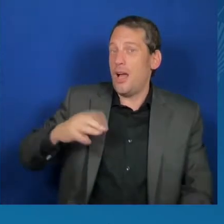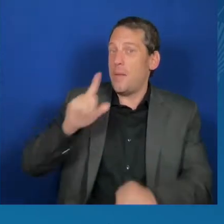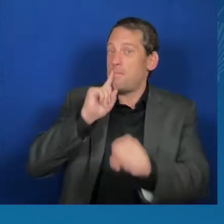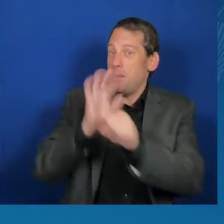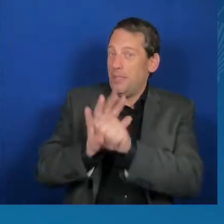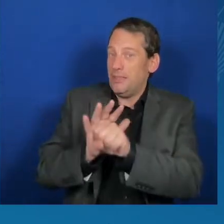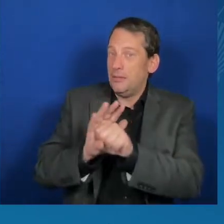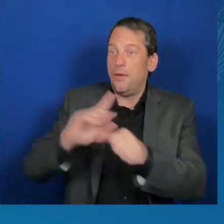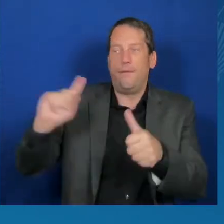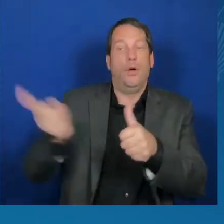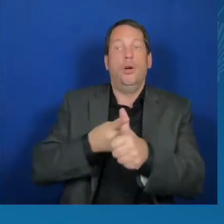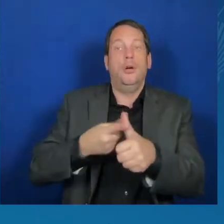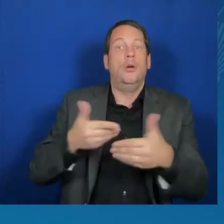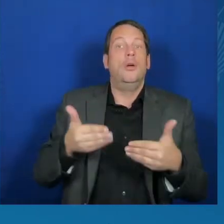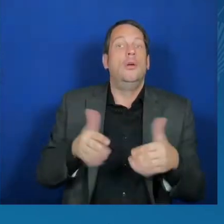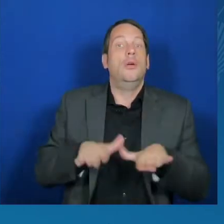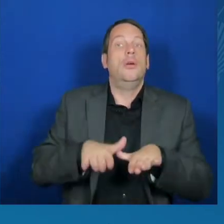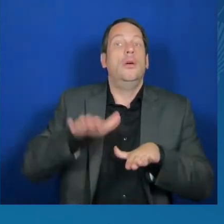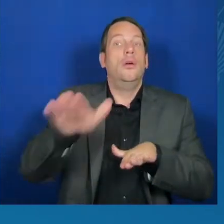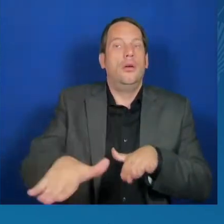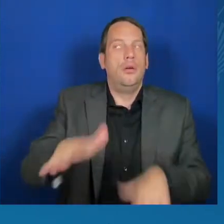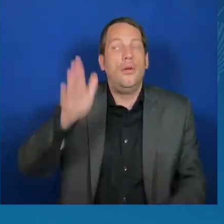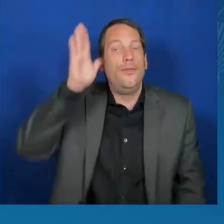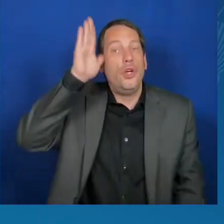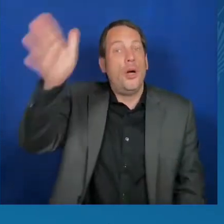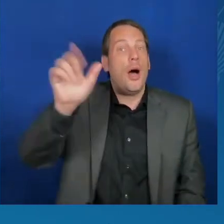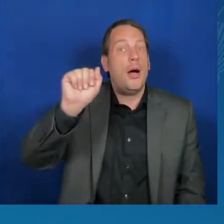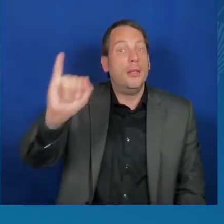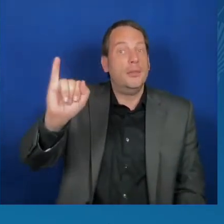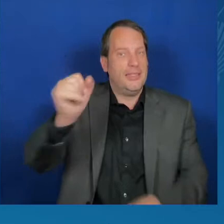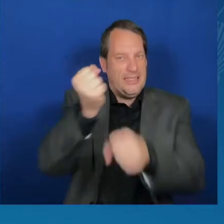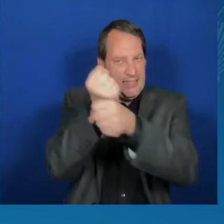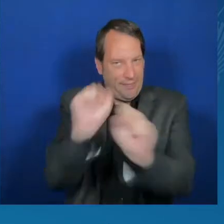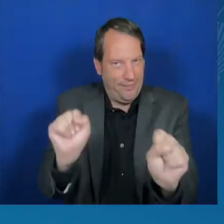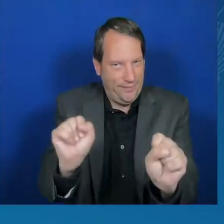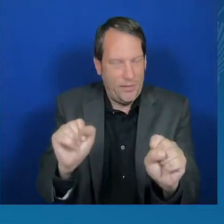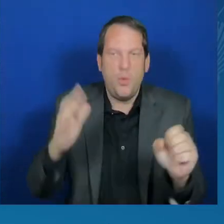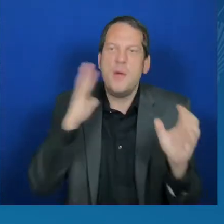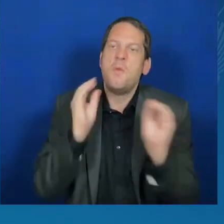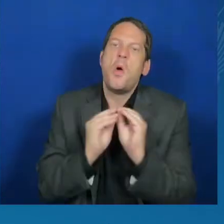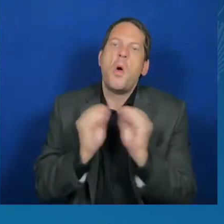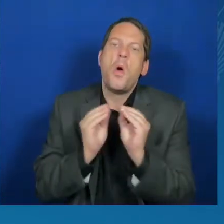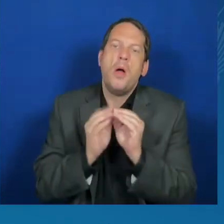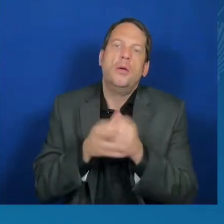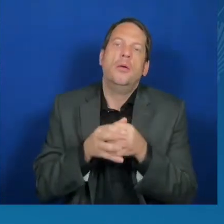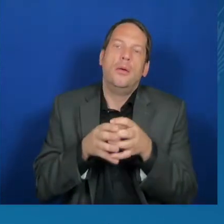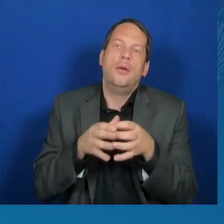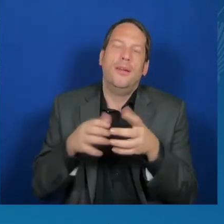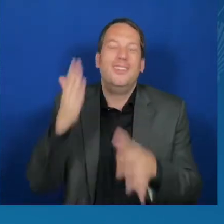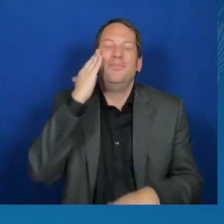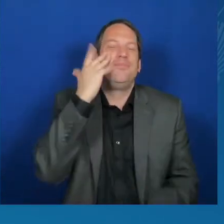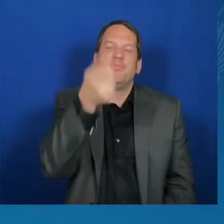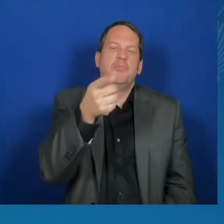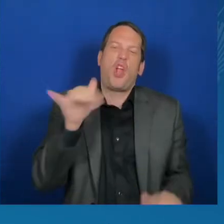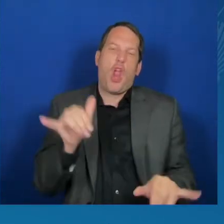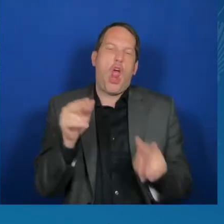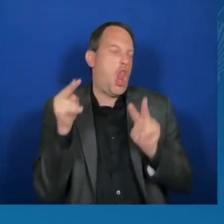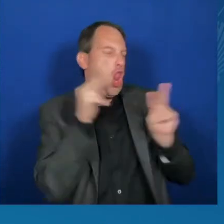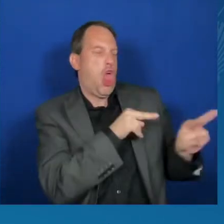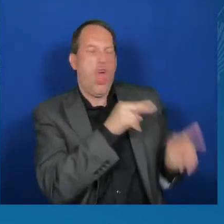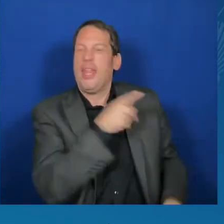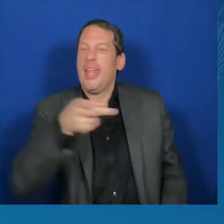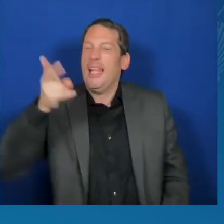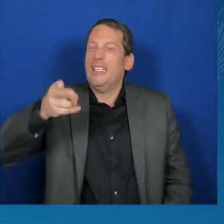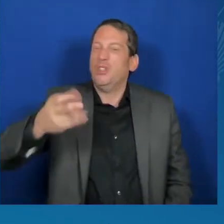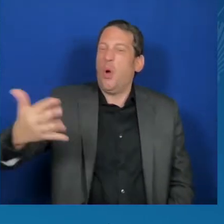because, as history has shown, in the absence of regulation and strong